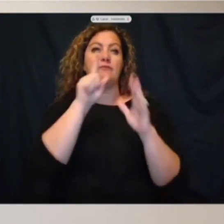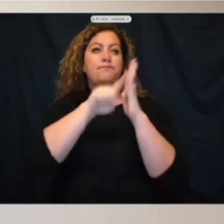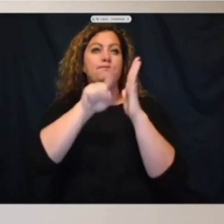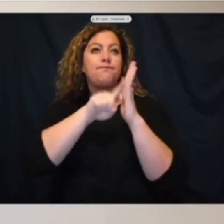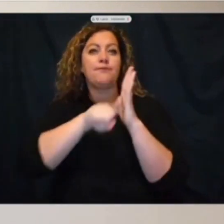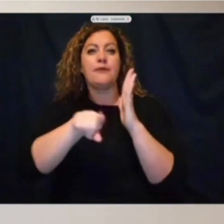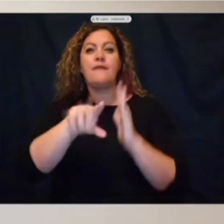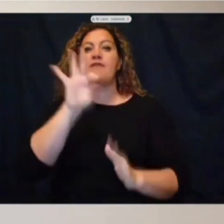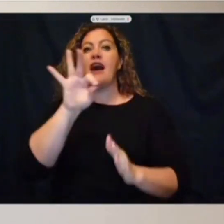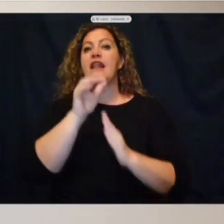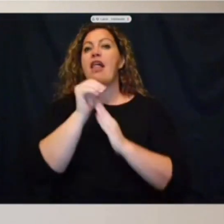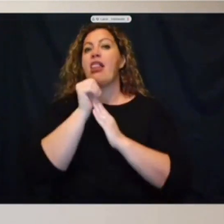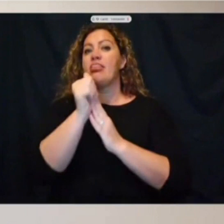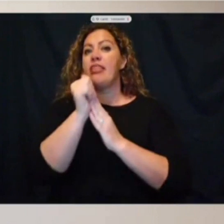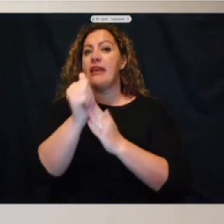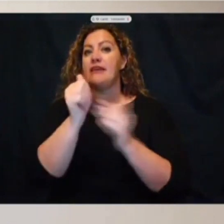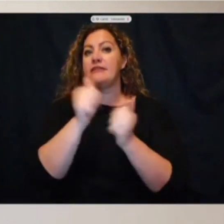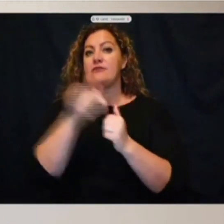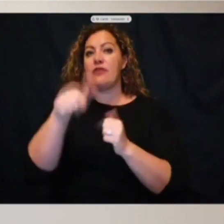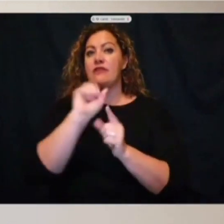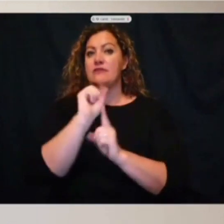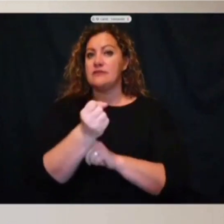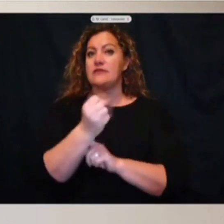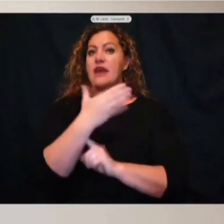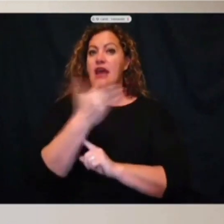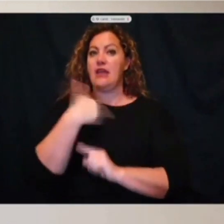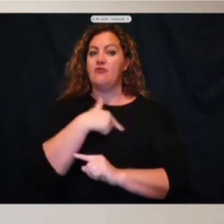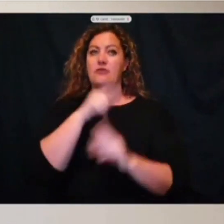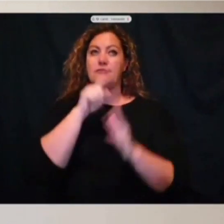that we are actively working and continue to work today.